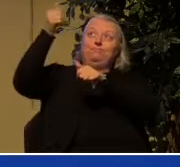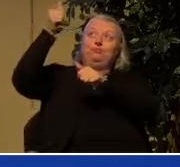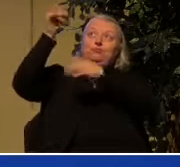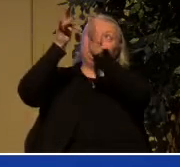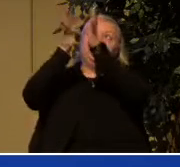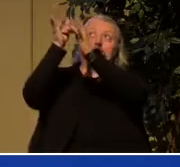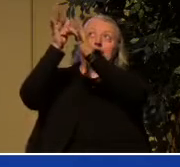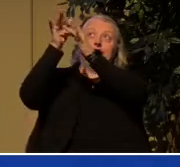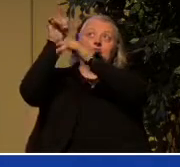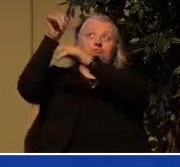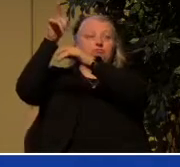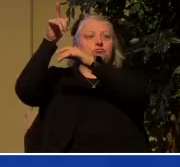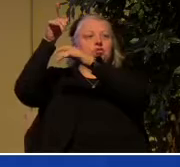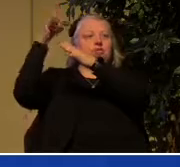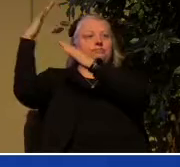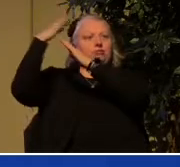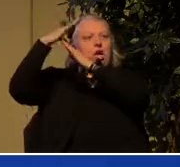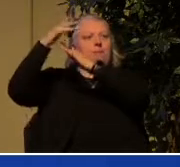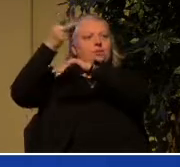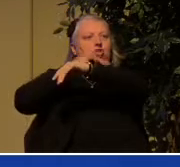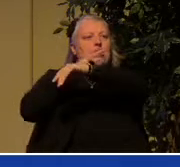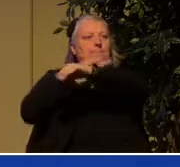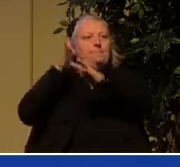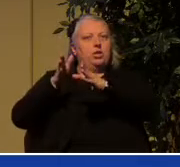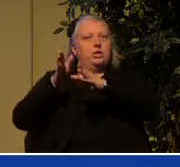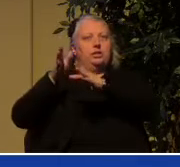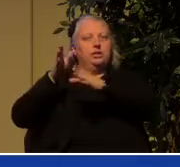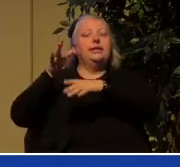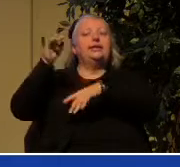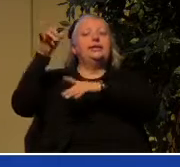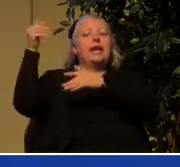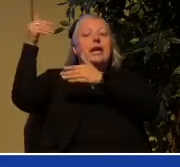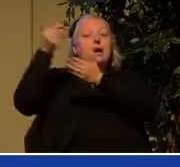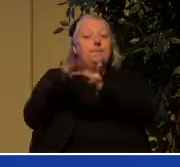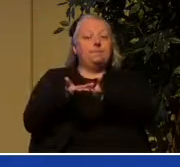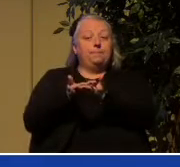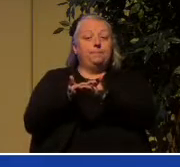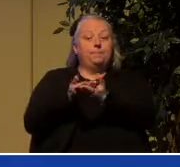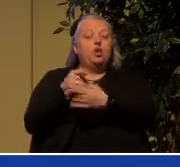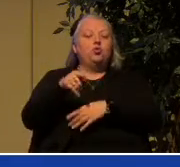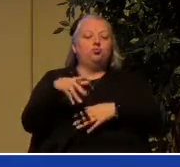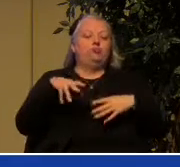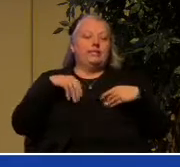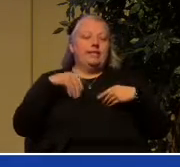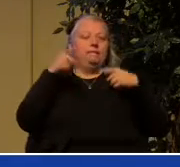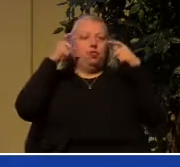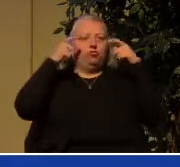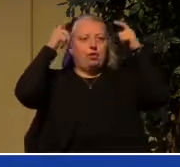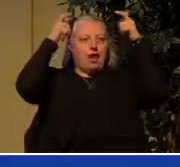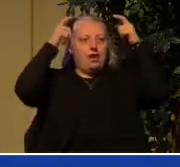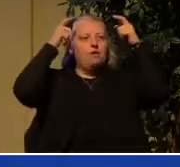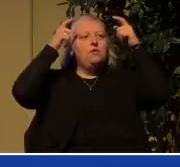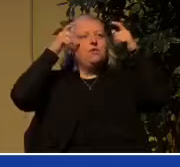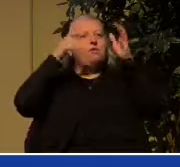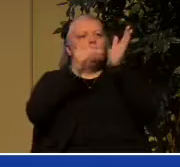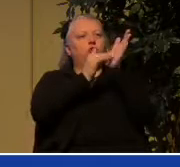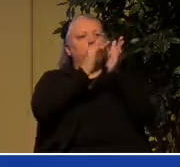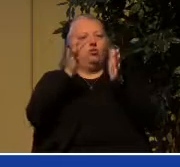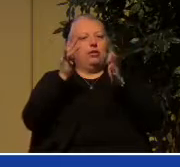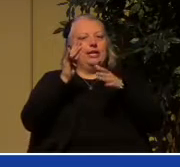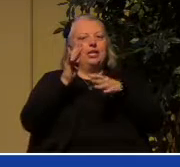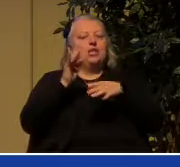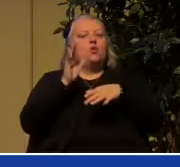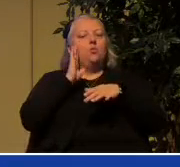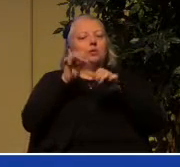of glory that will never fade away. The chief shepherd, of course,